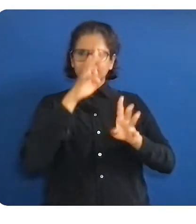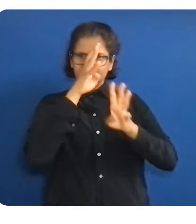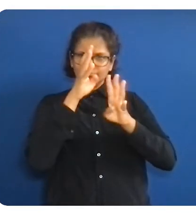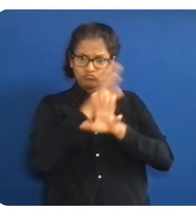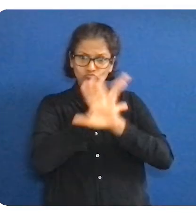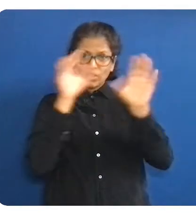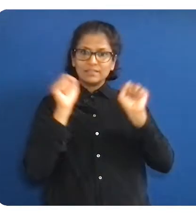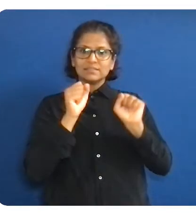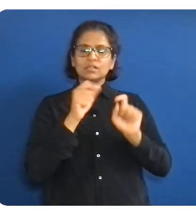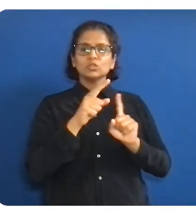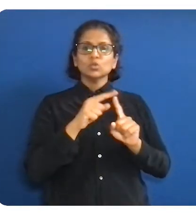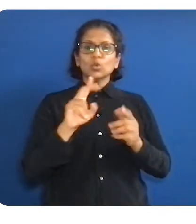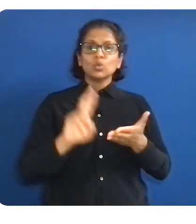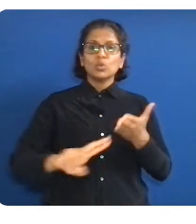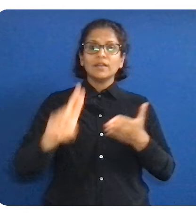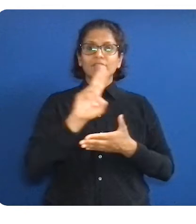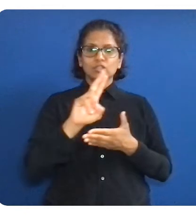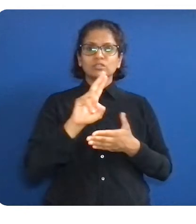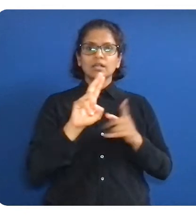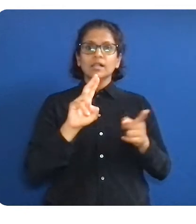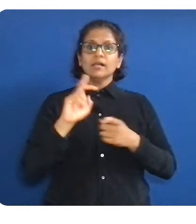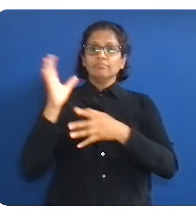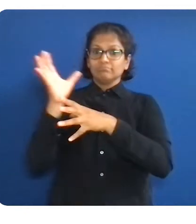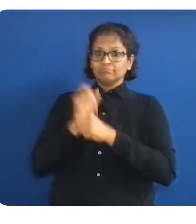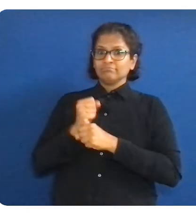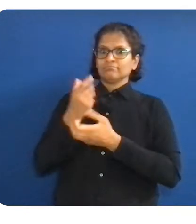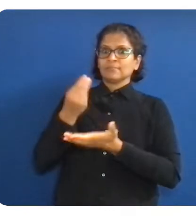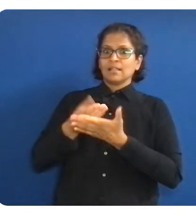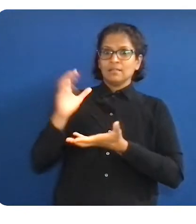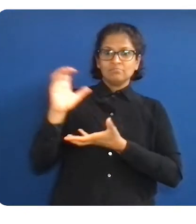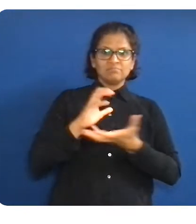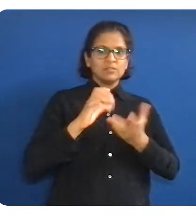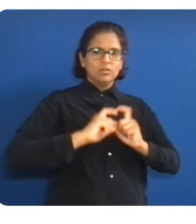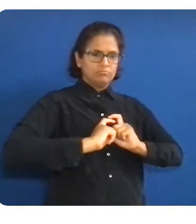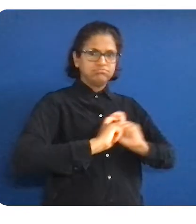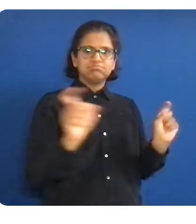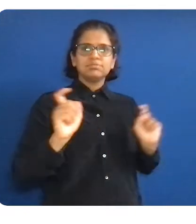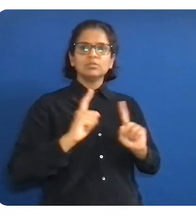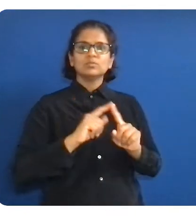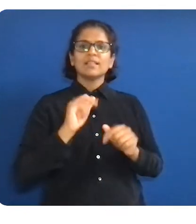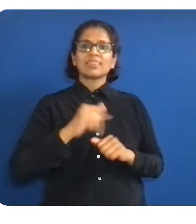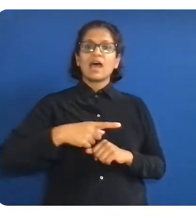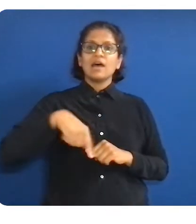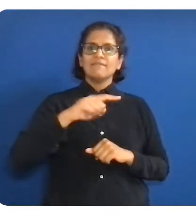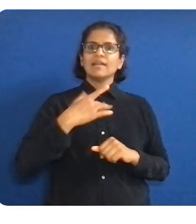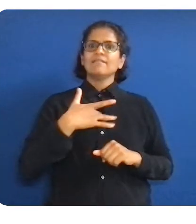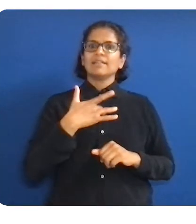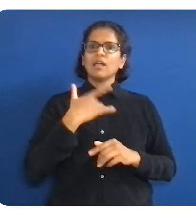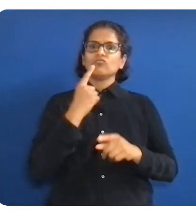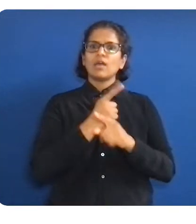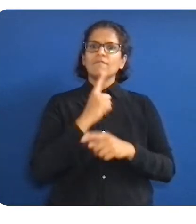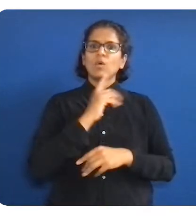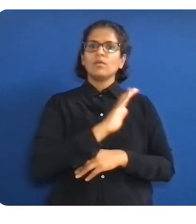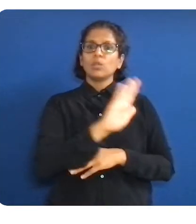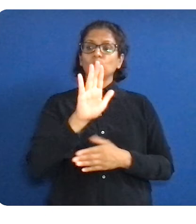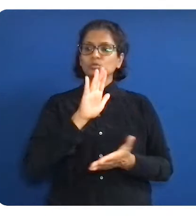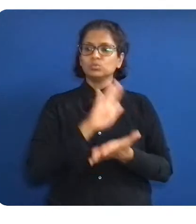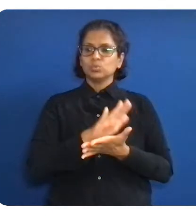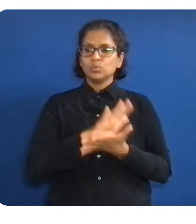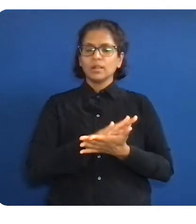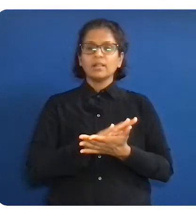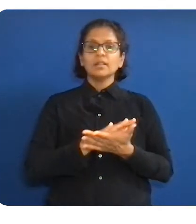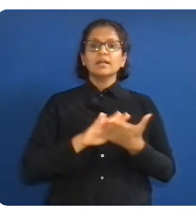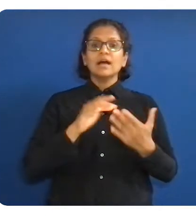Google career readiness investment that supports our Hispanic-serving institutions around the U.S., a significant economic